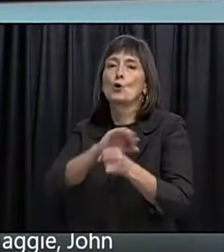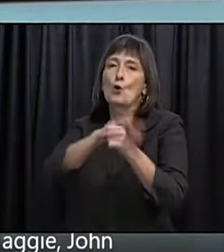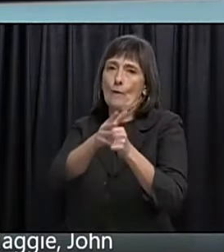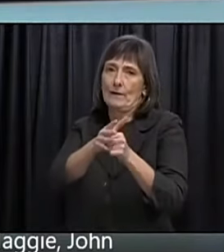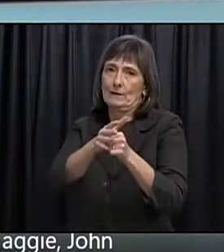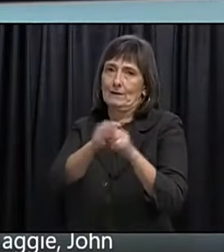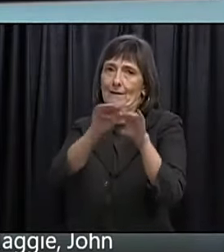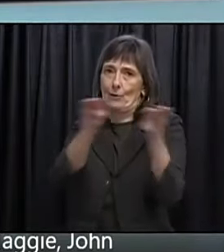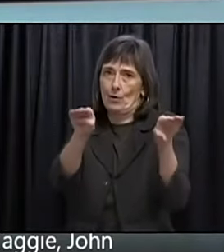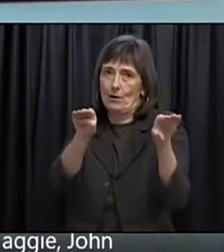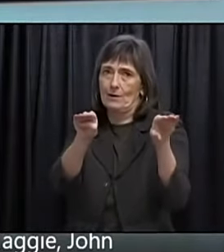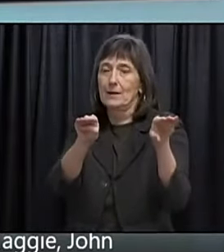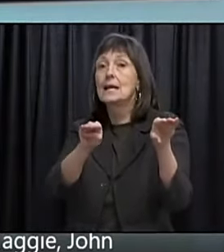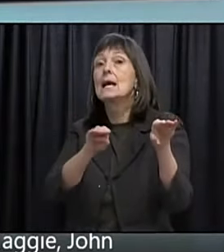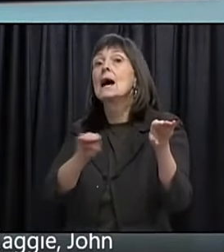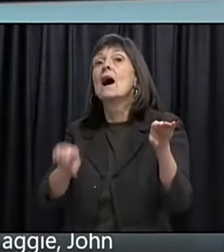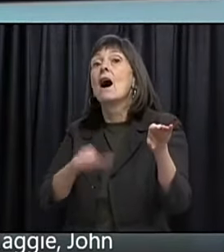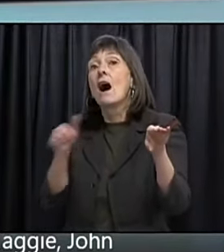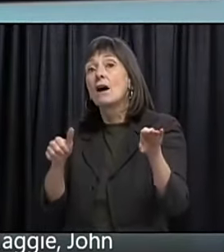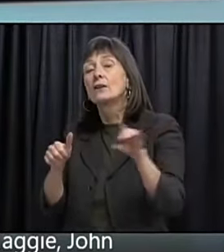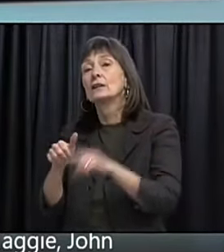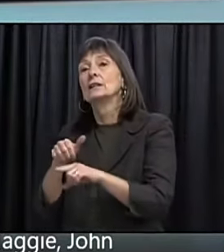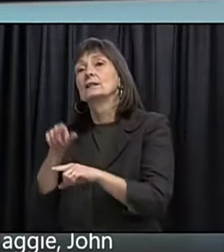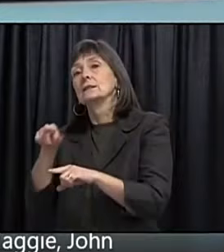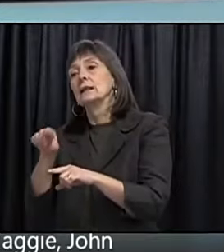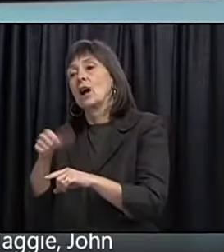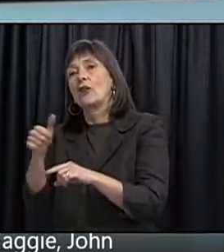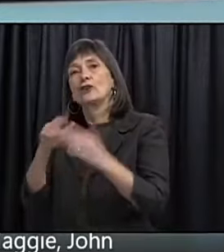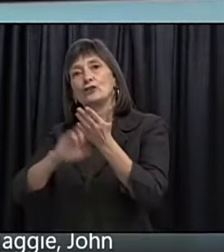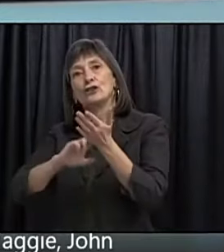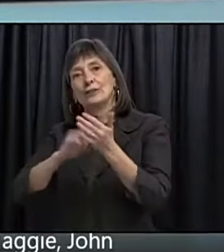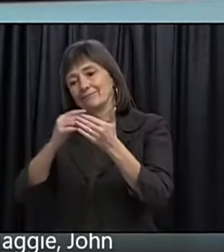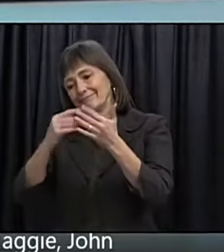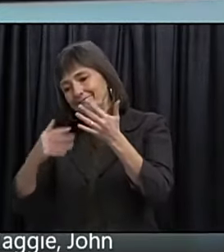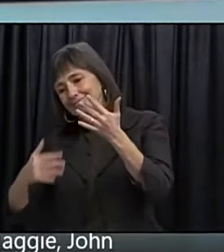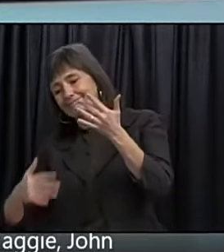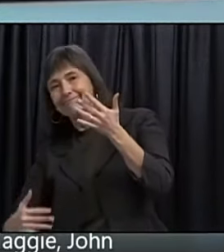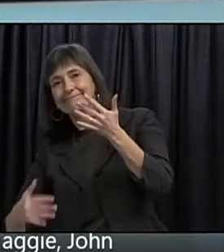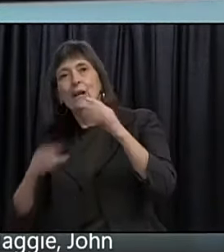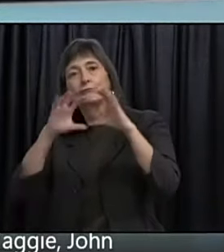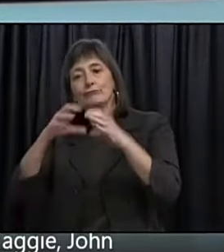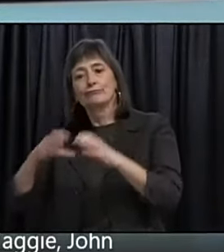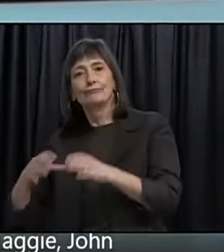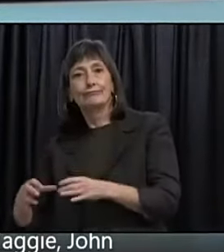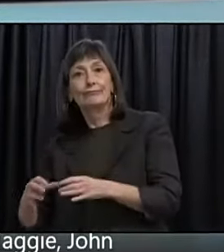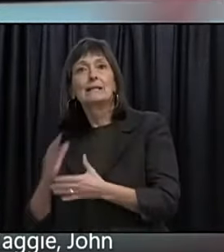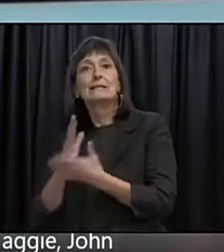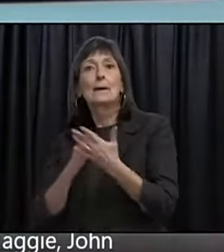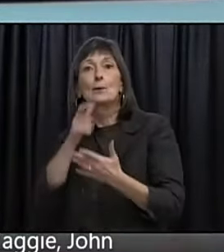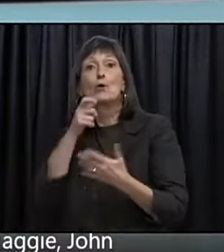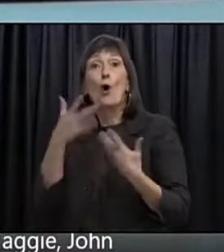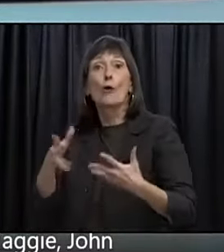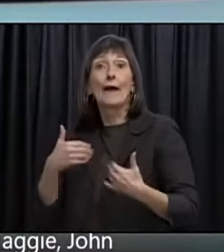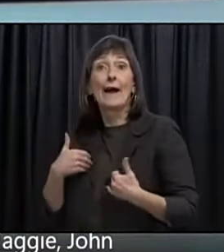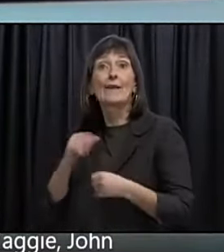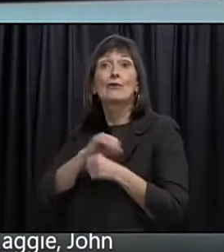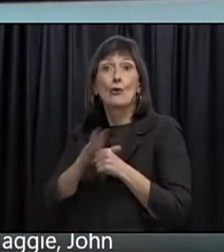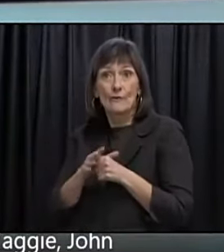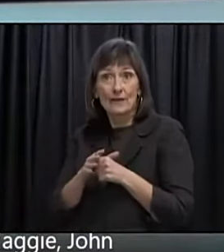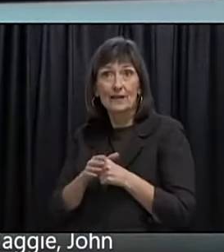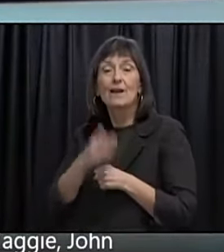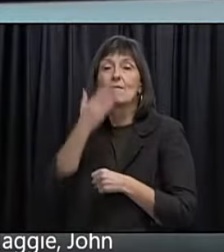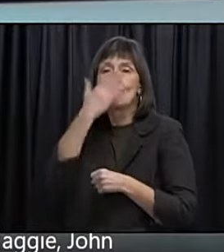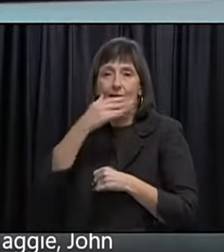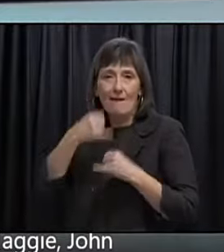And CDC nurses. Who would be. In contact. With people. Who may have. Active COVID. And then kind of. Work outwards.